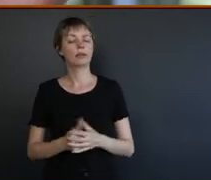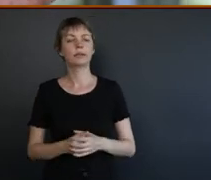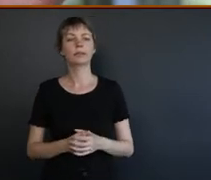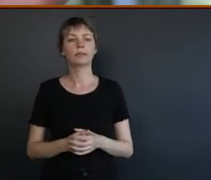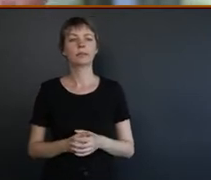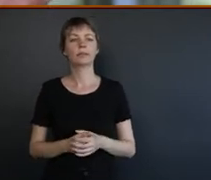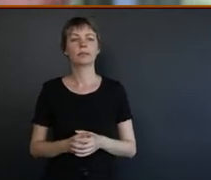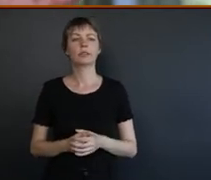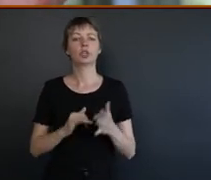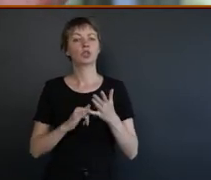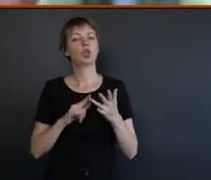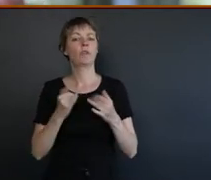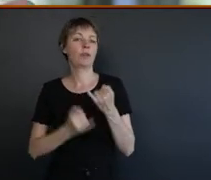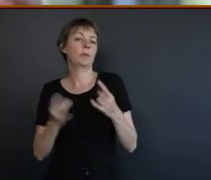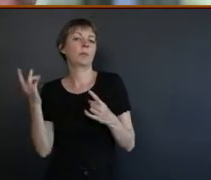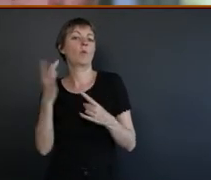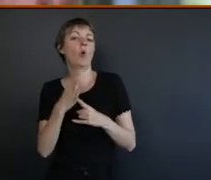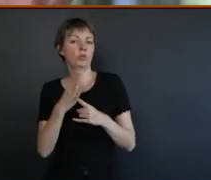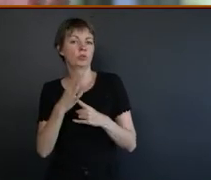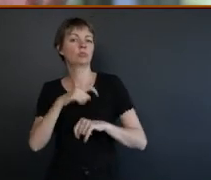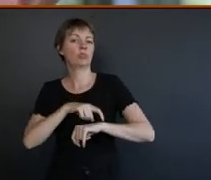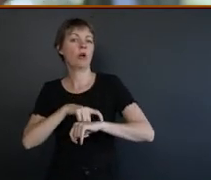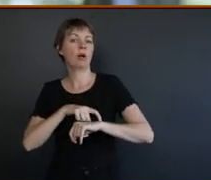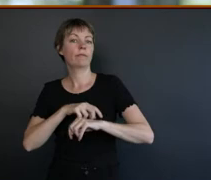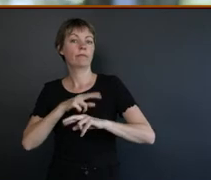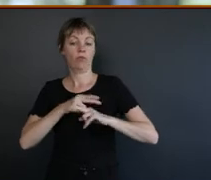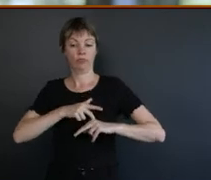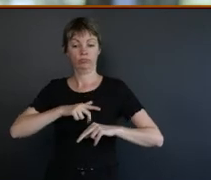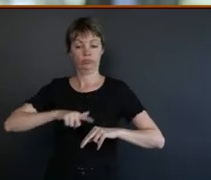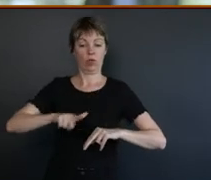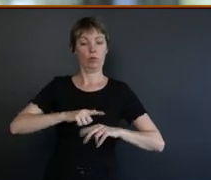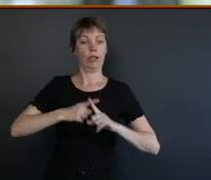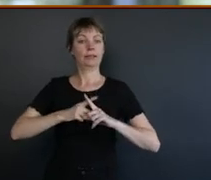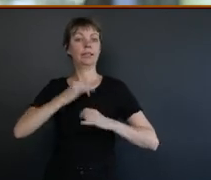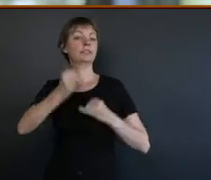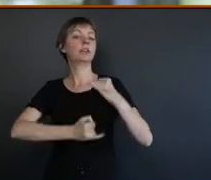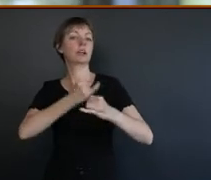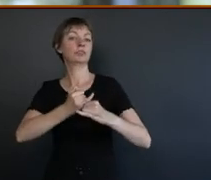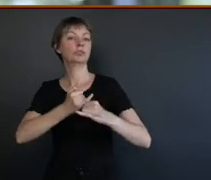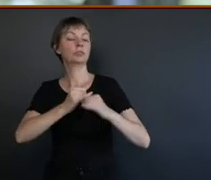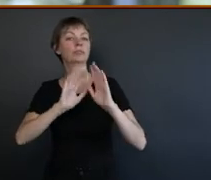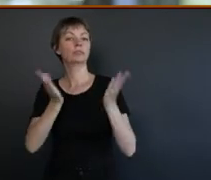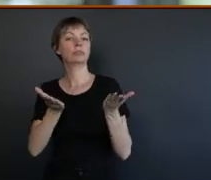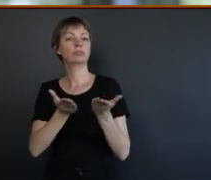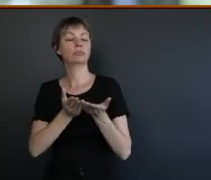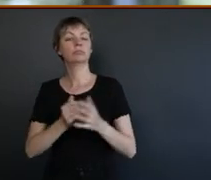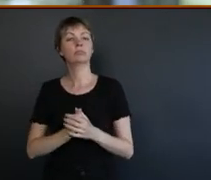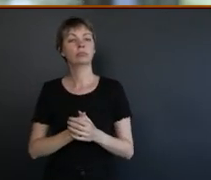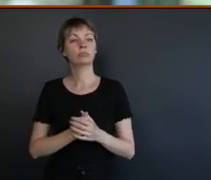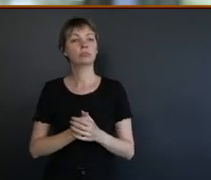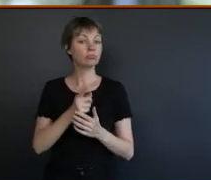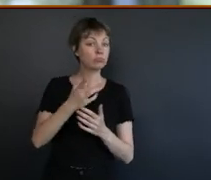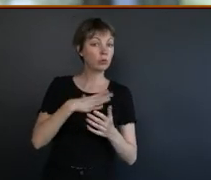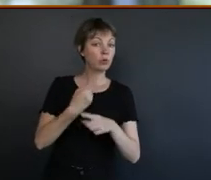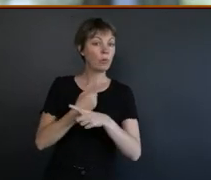was certainly a really important moment locally and internationally. I mean, you know, there's, yeah, so would you comment on that,